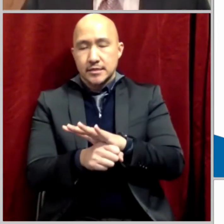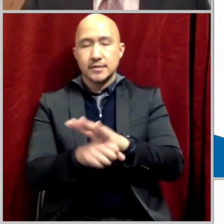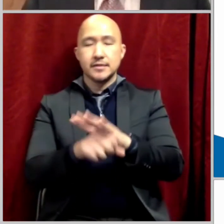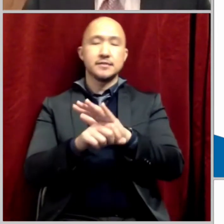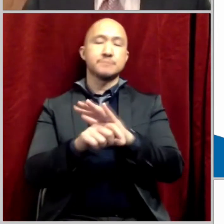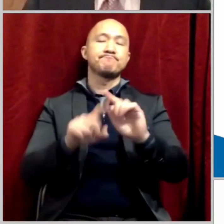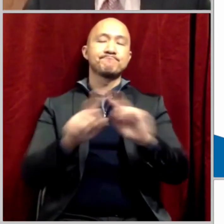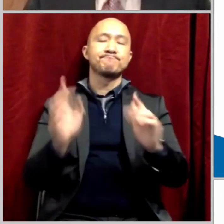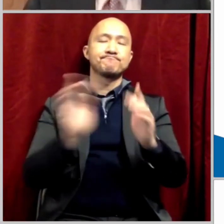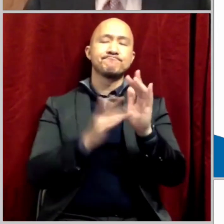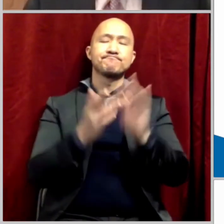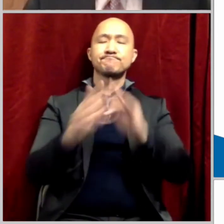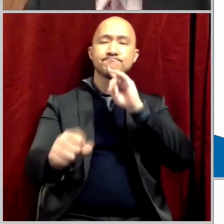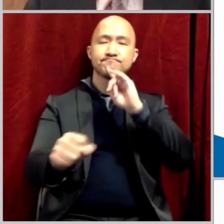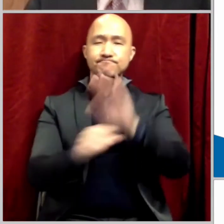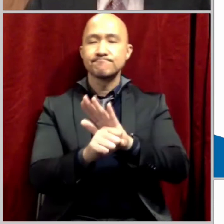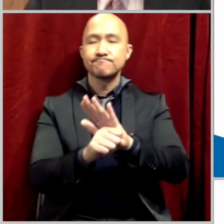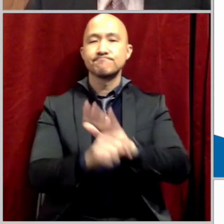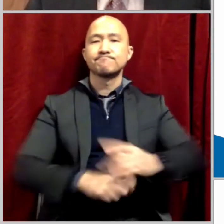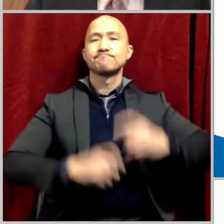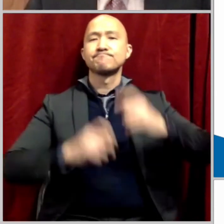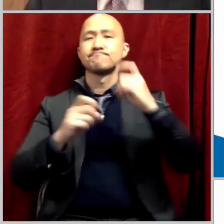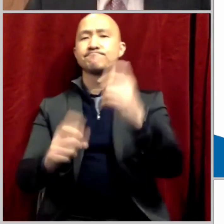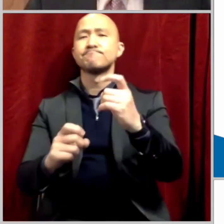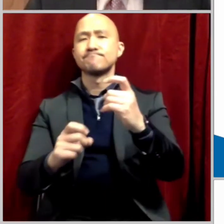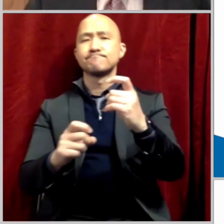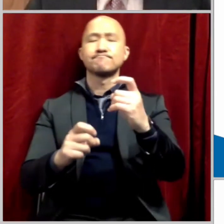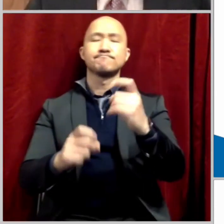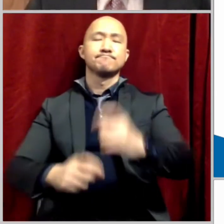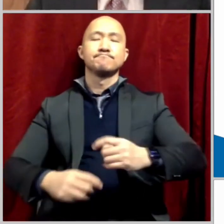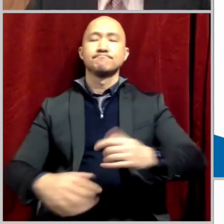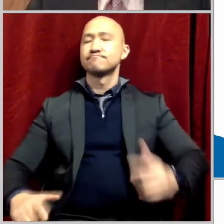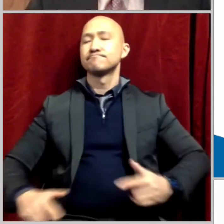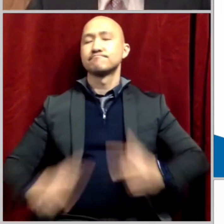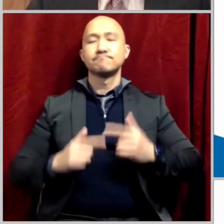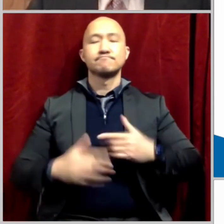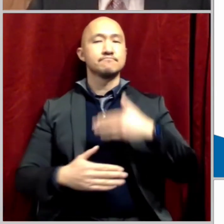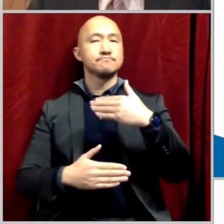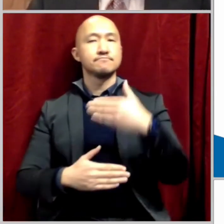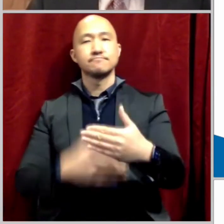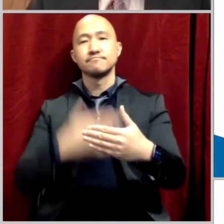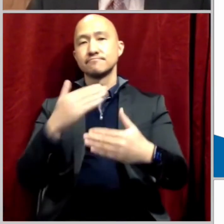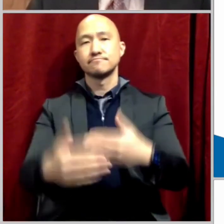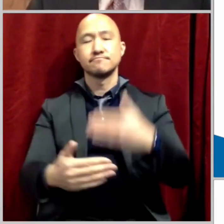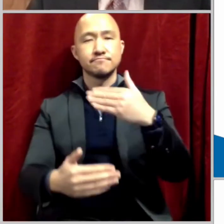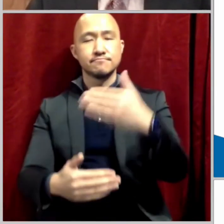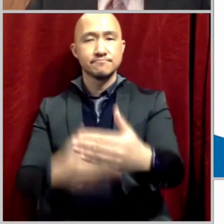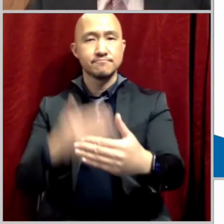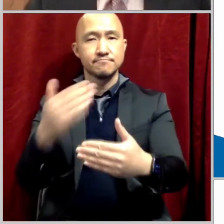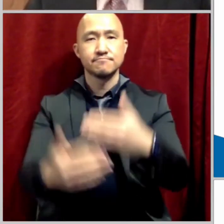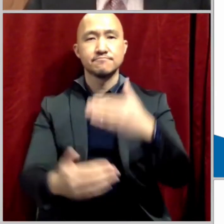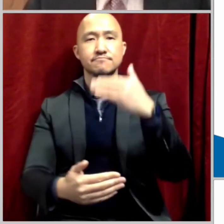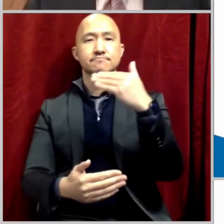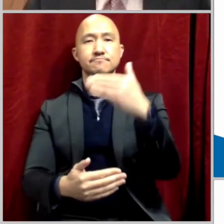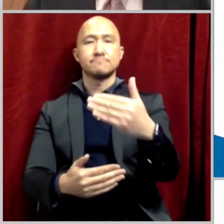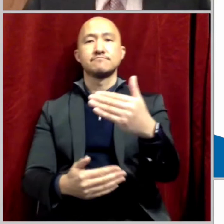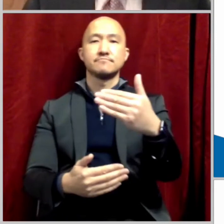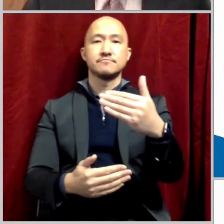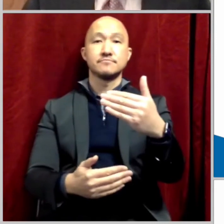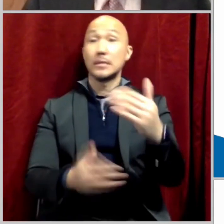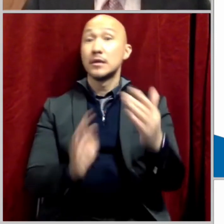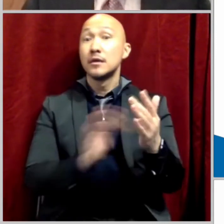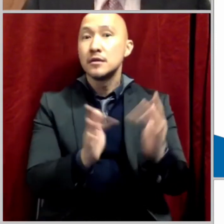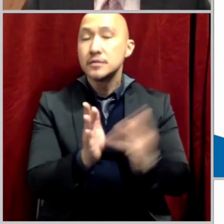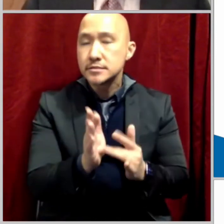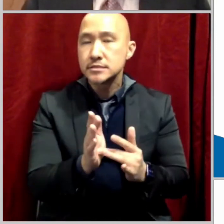came. left the heavenly realm. And he came as our substitute. lived on life, a perfect life on